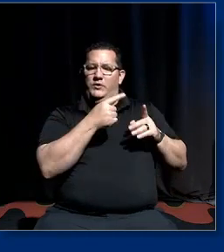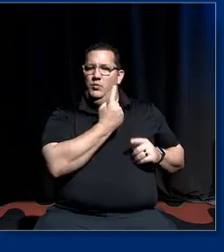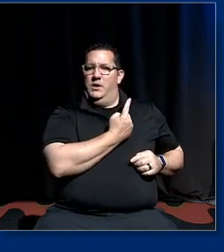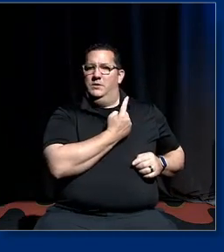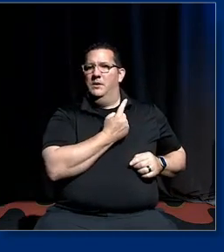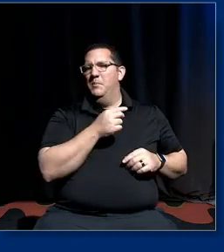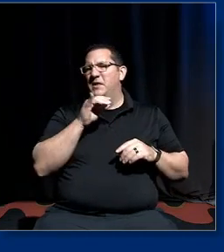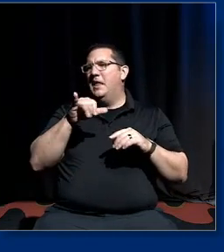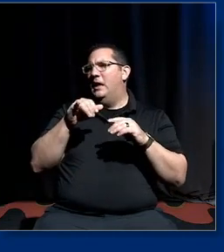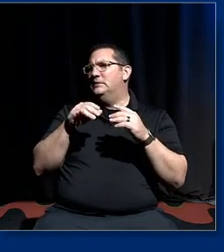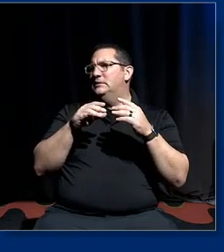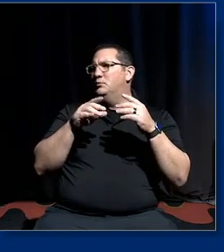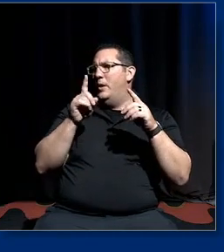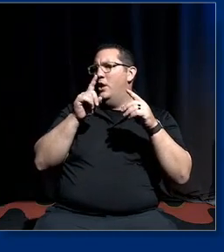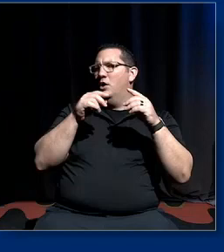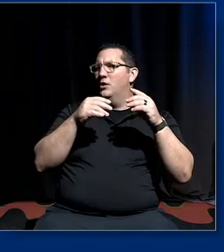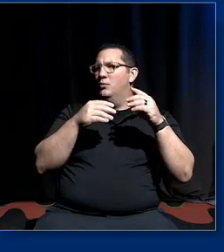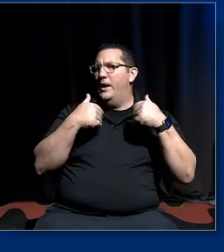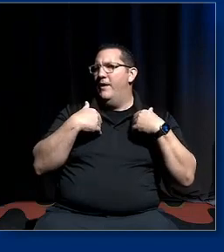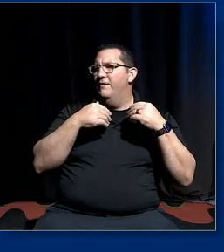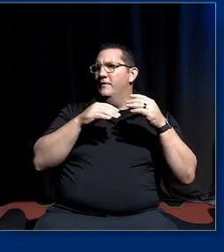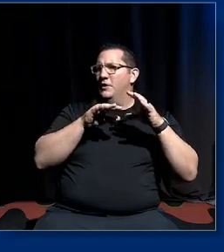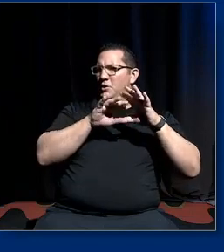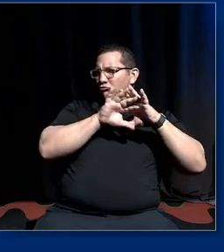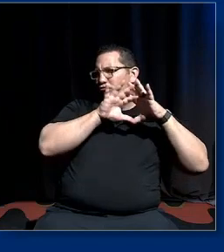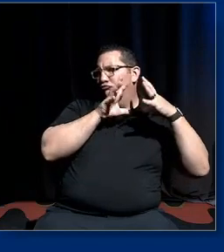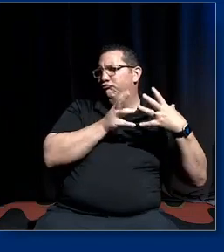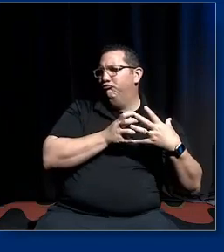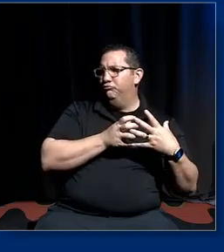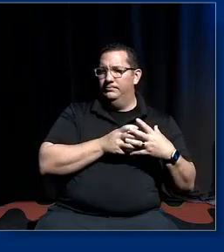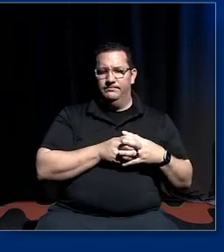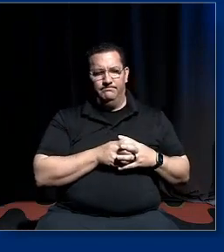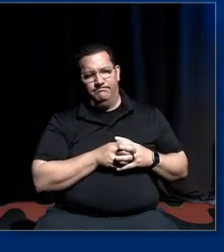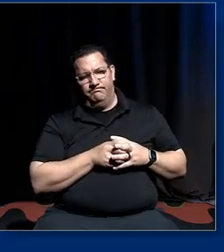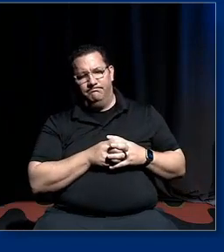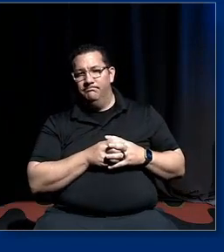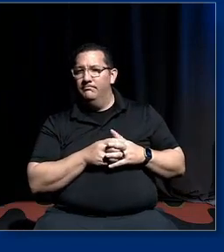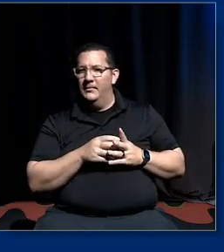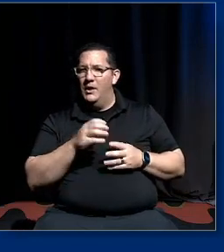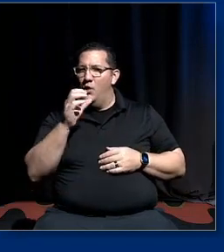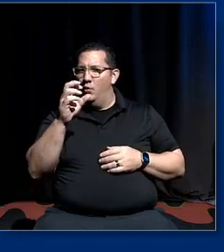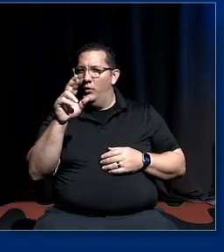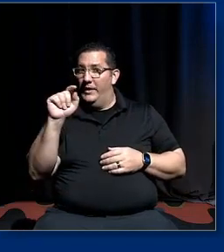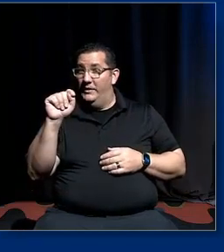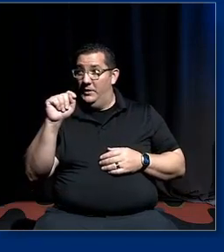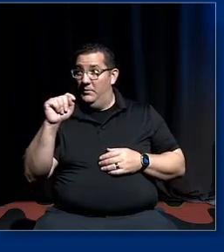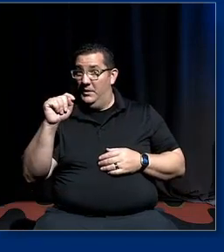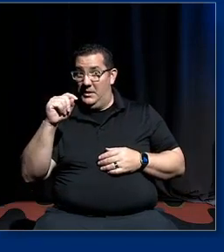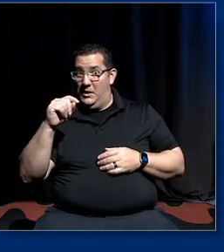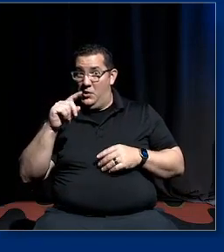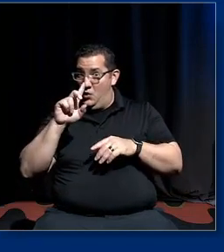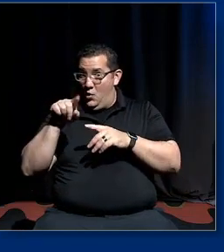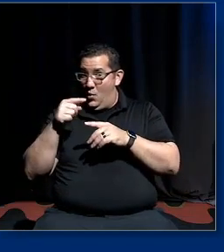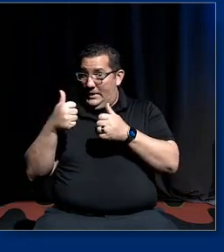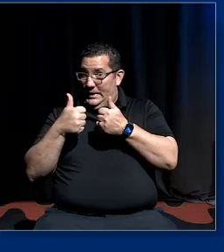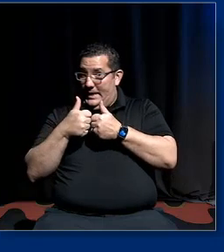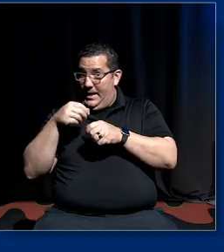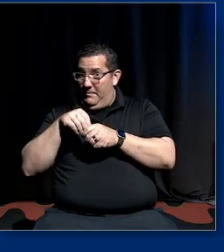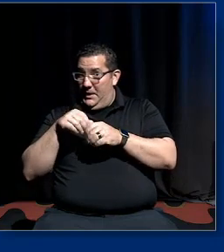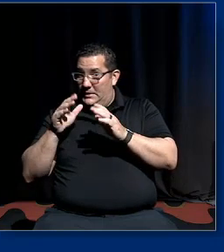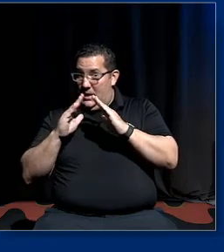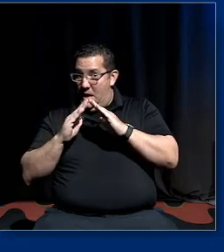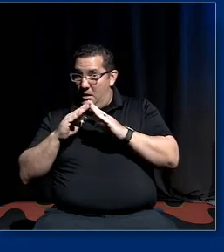the idea that you know critical race theorists think that race is the only game in town is um